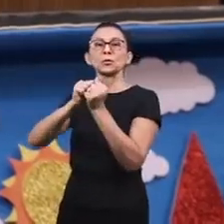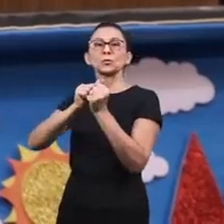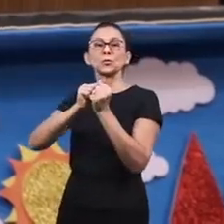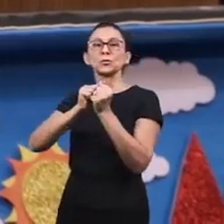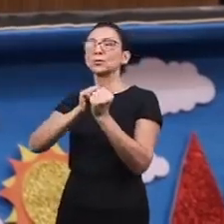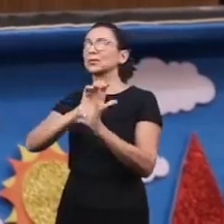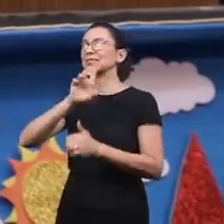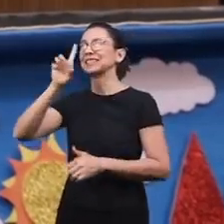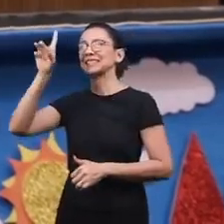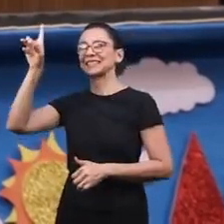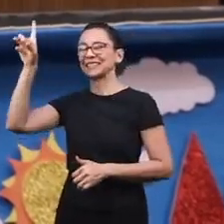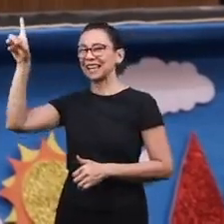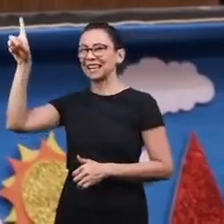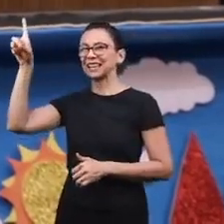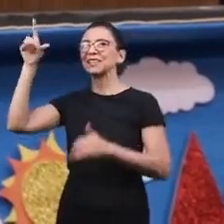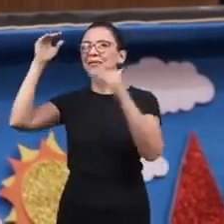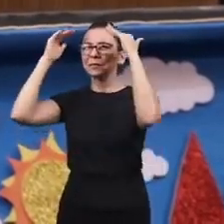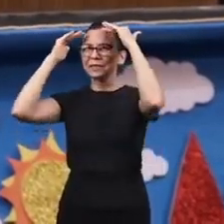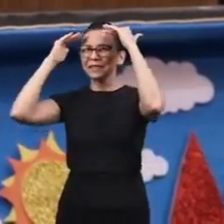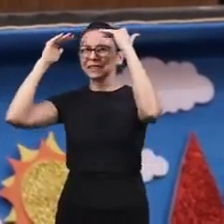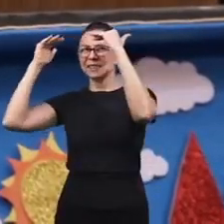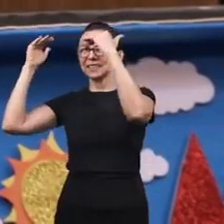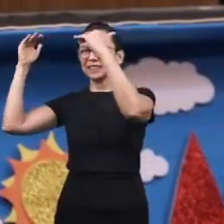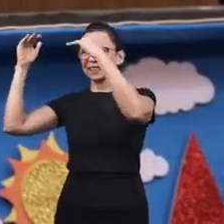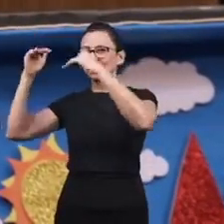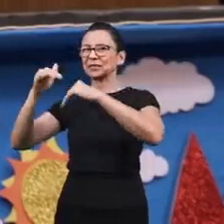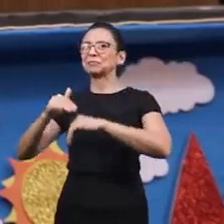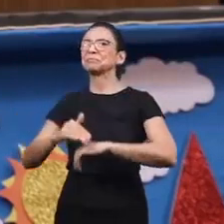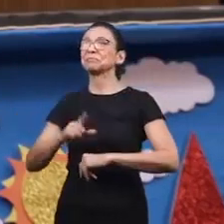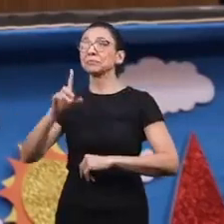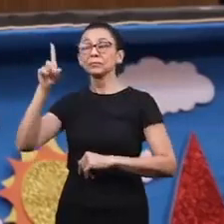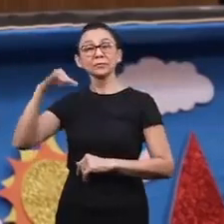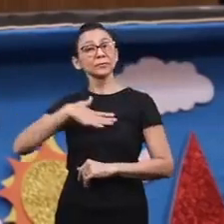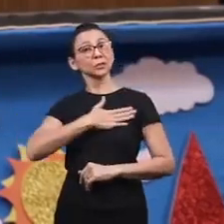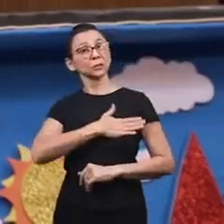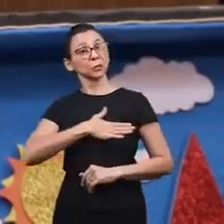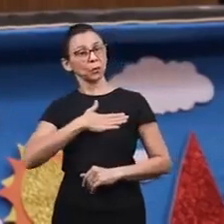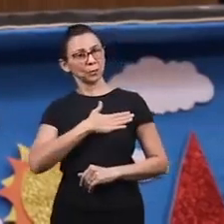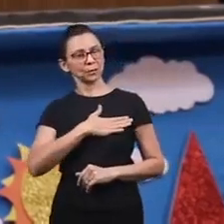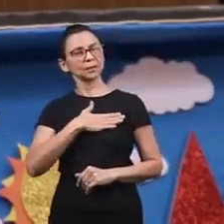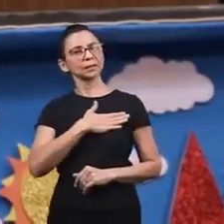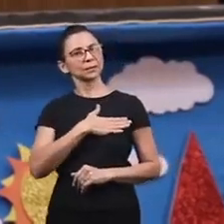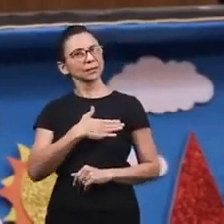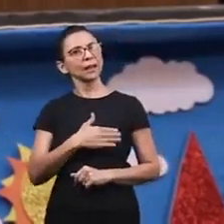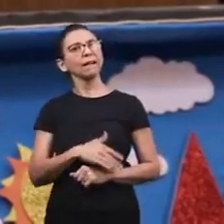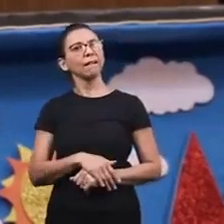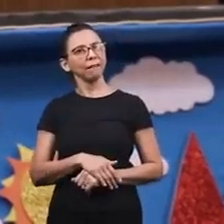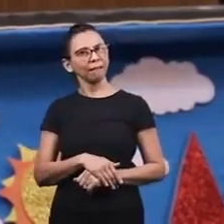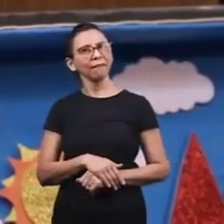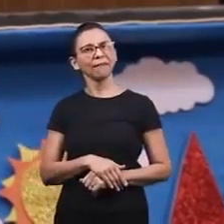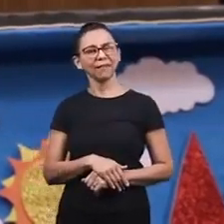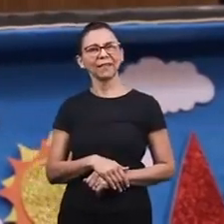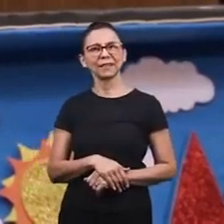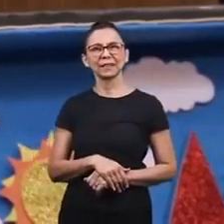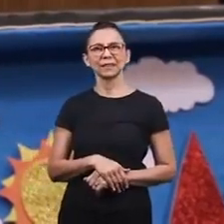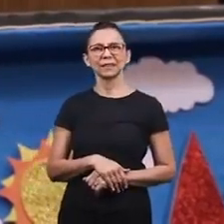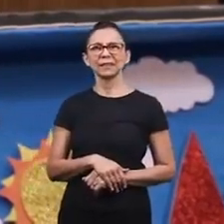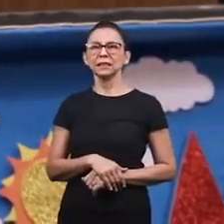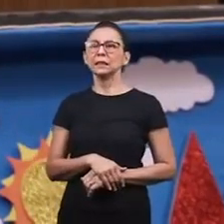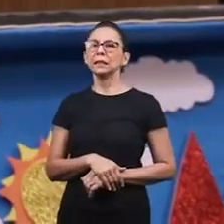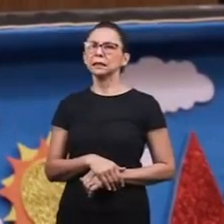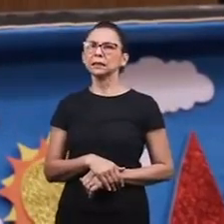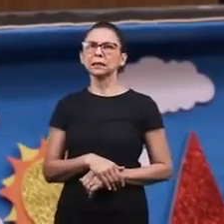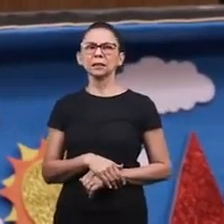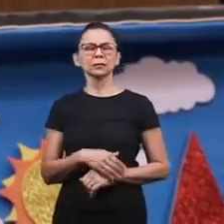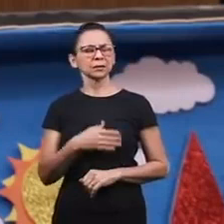walking with God, doing what pleases the Lord, because this pleases the Lord and it also pleases the